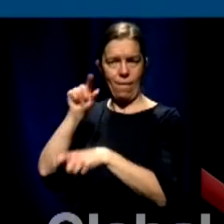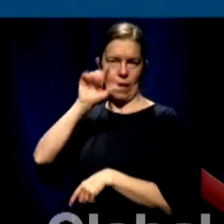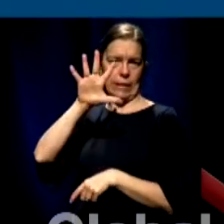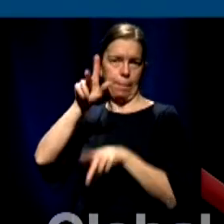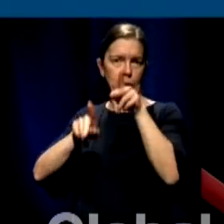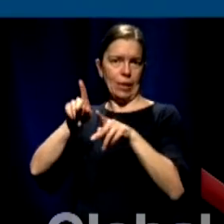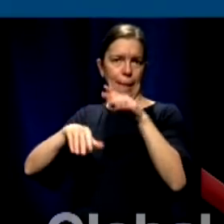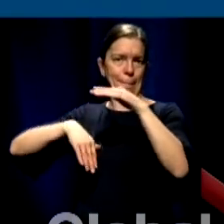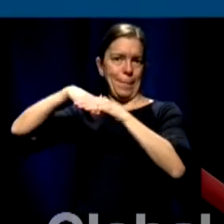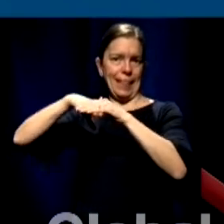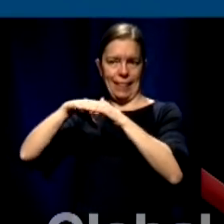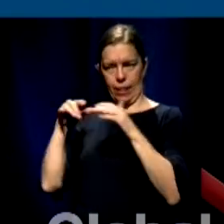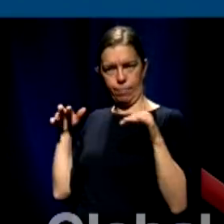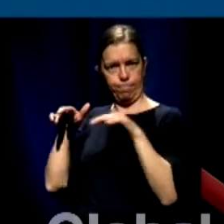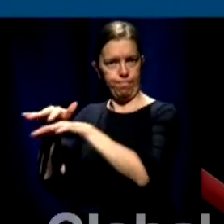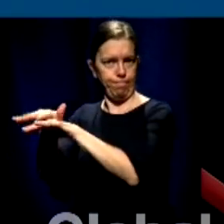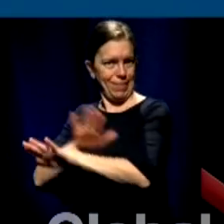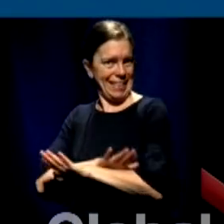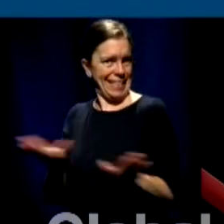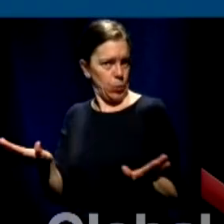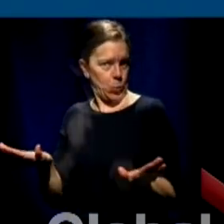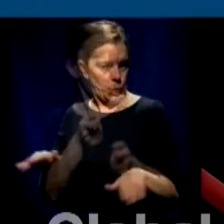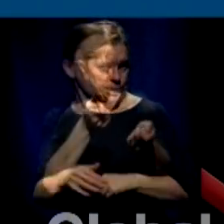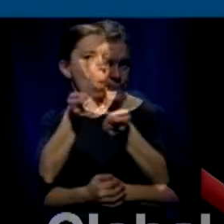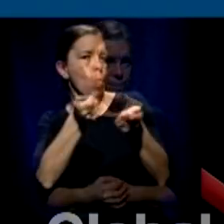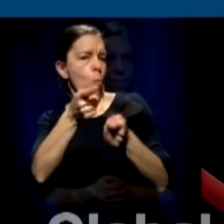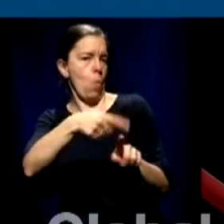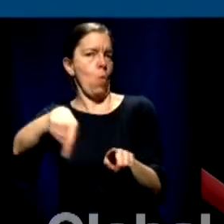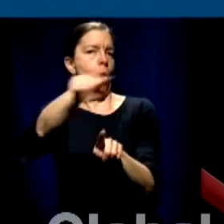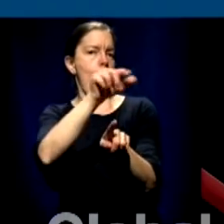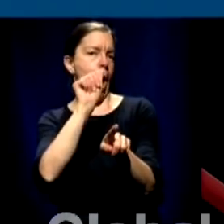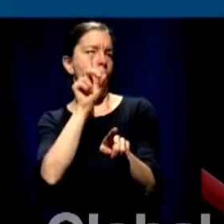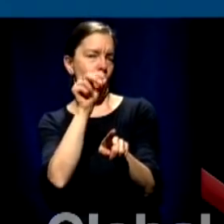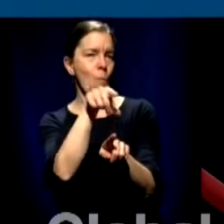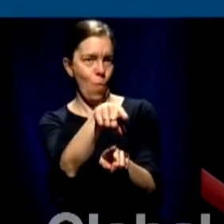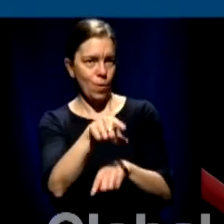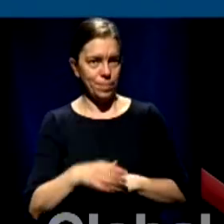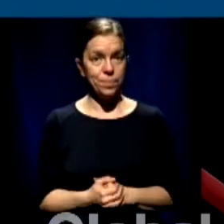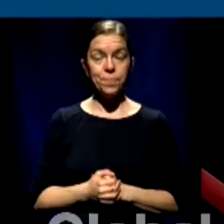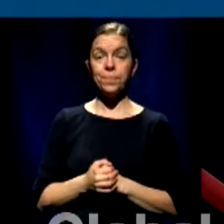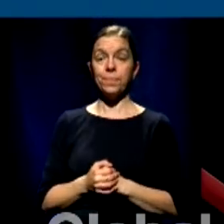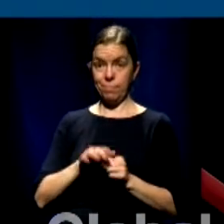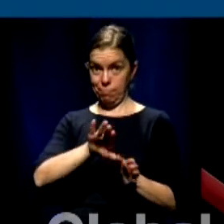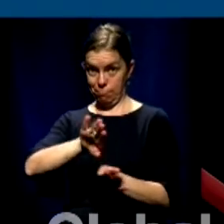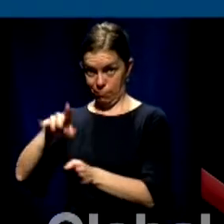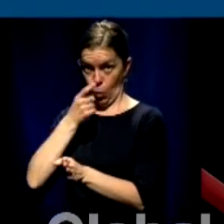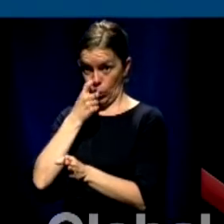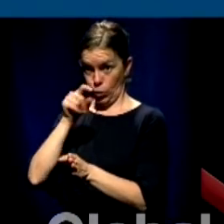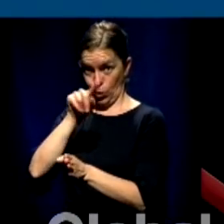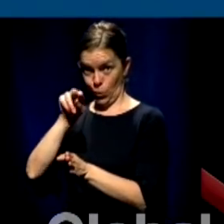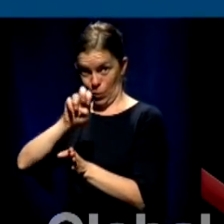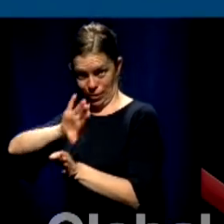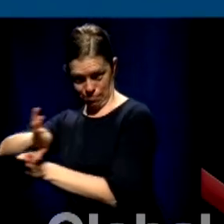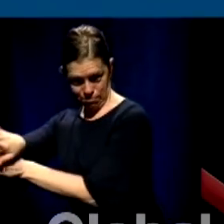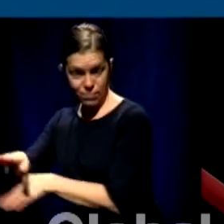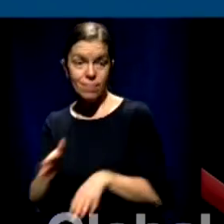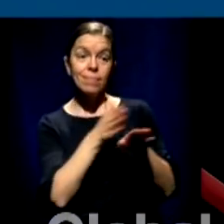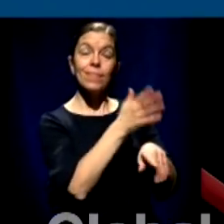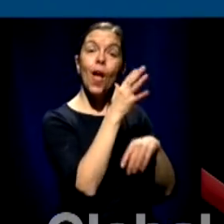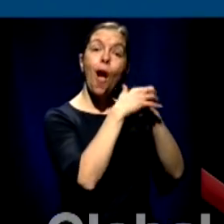25 still in red zones I'm talking about here in orange zones now public health